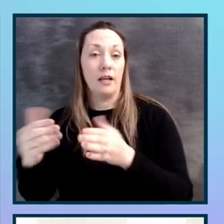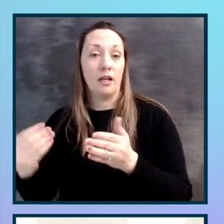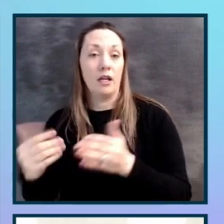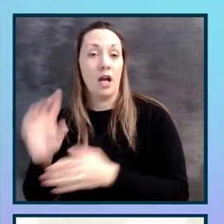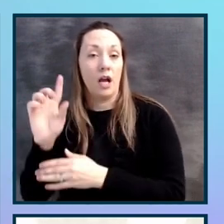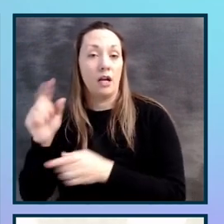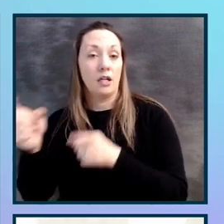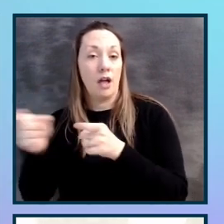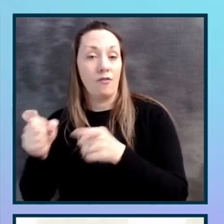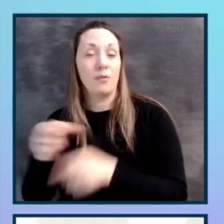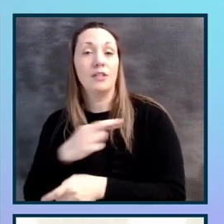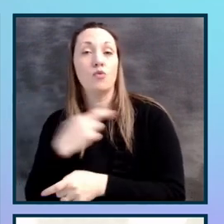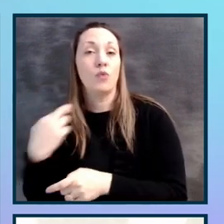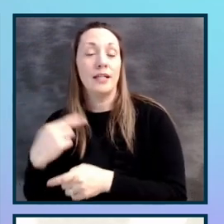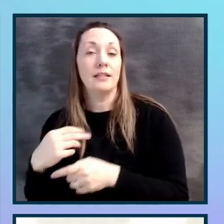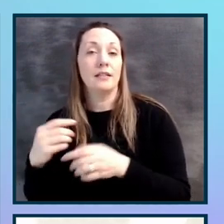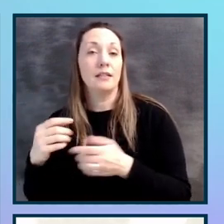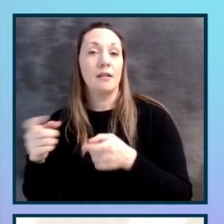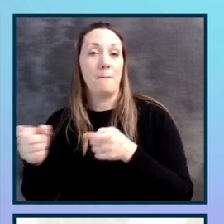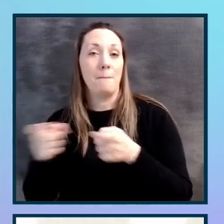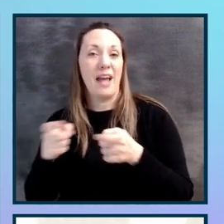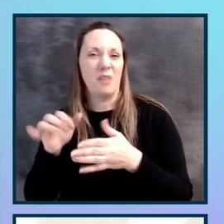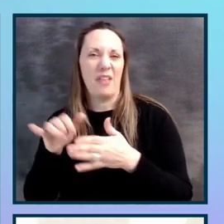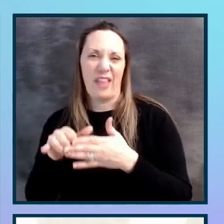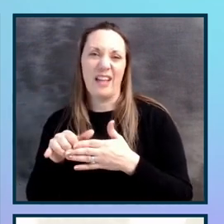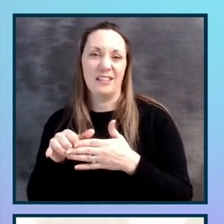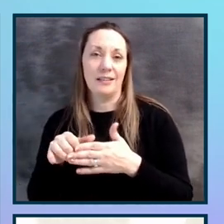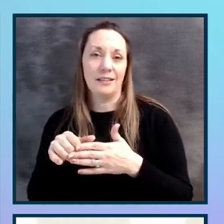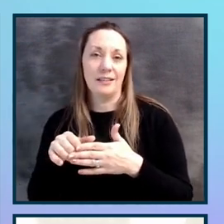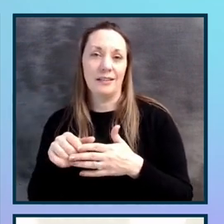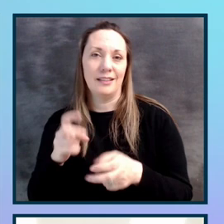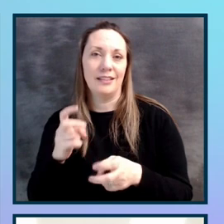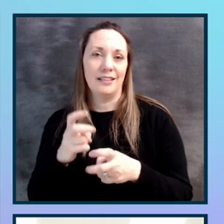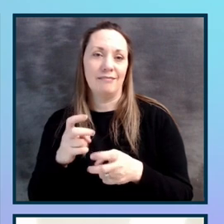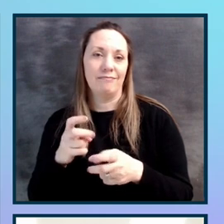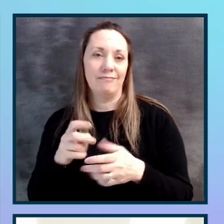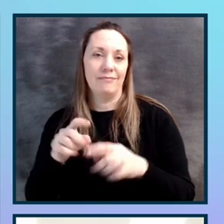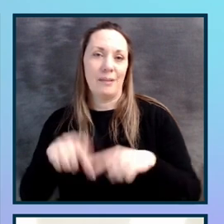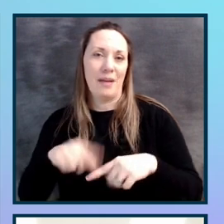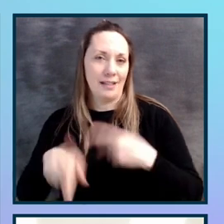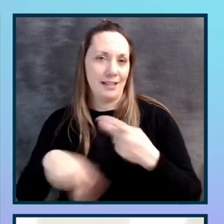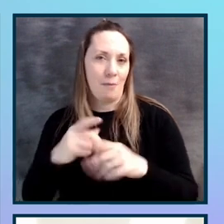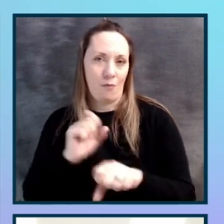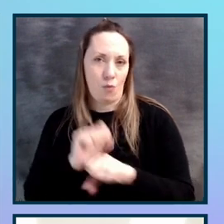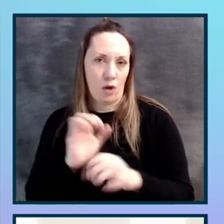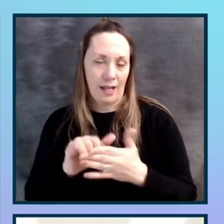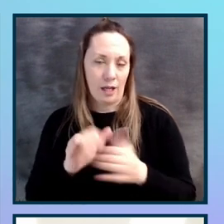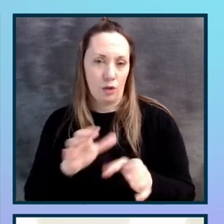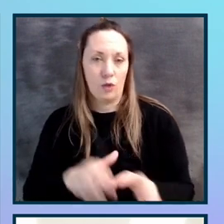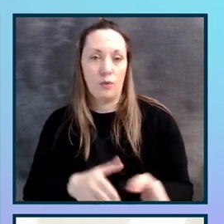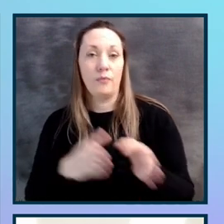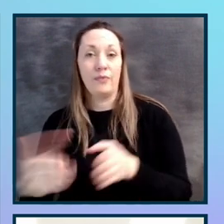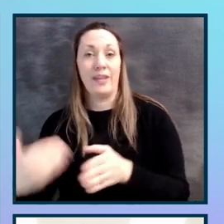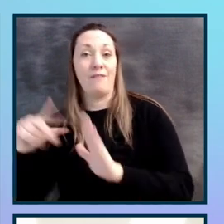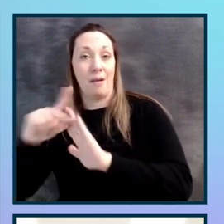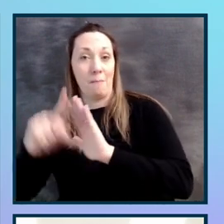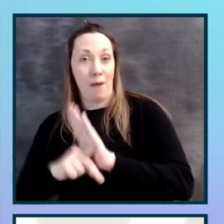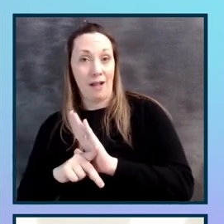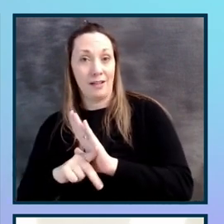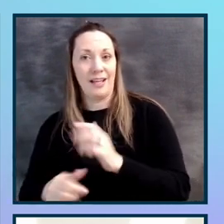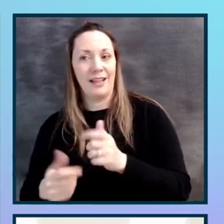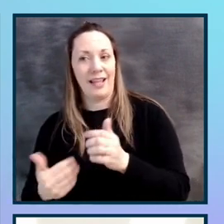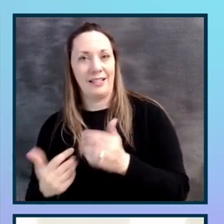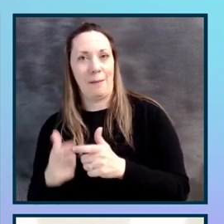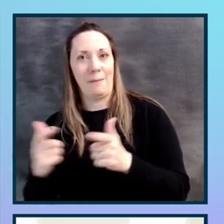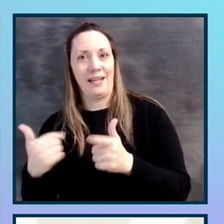and risk management, if that's applicable to the type of work that you do. Having a policy, this is the biggest thing that I'm excited for